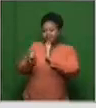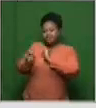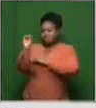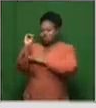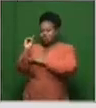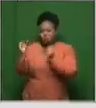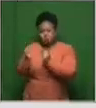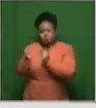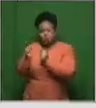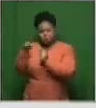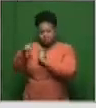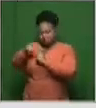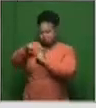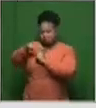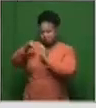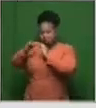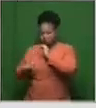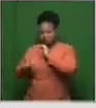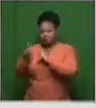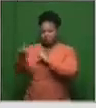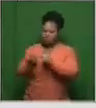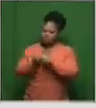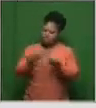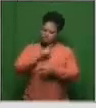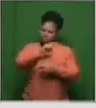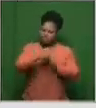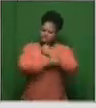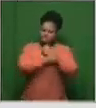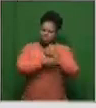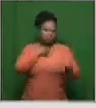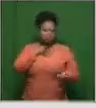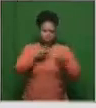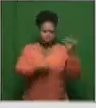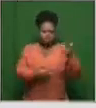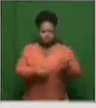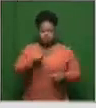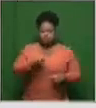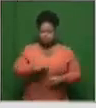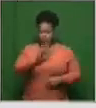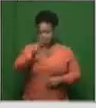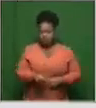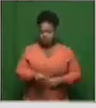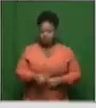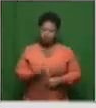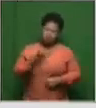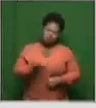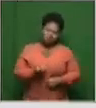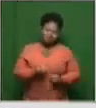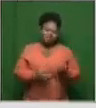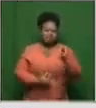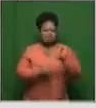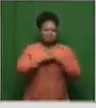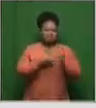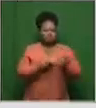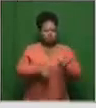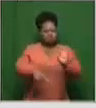vaccine that many developing countries would practically be able to implement. Across South Africa, we have a very limited number of